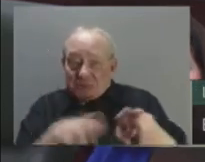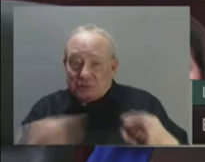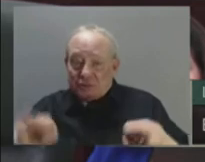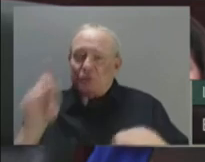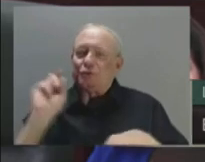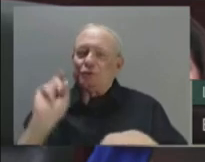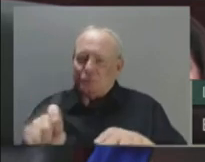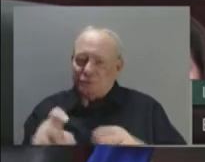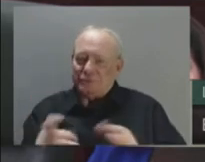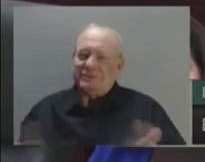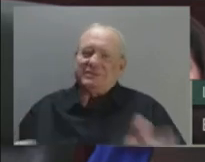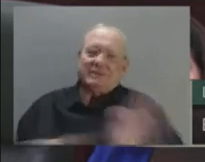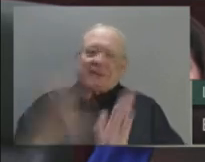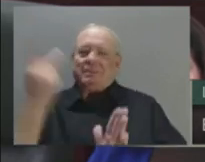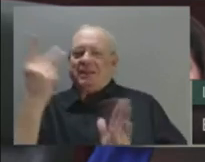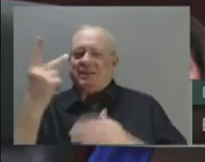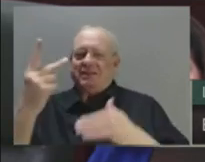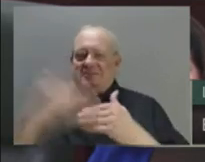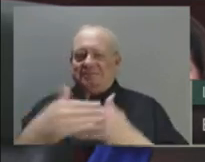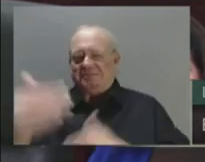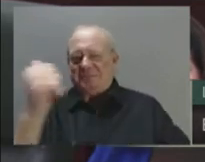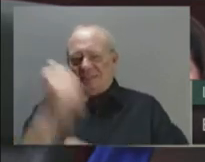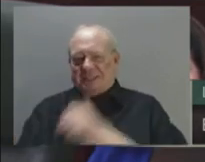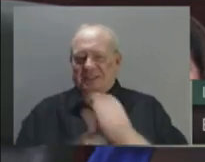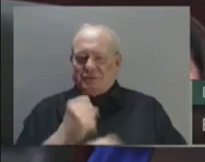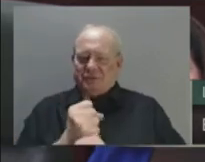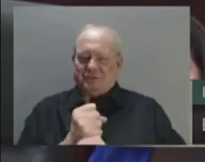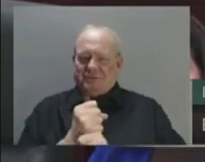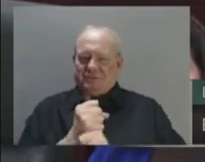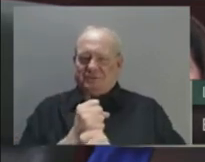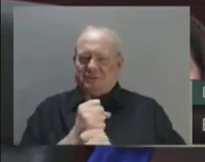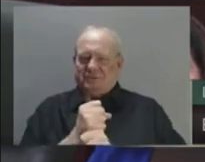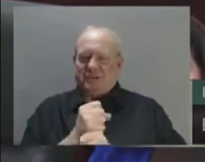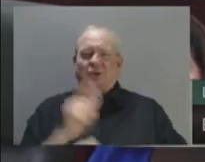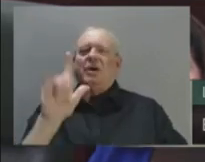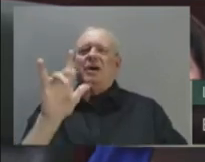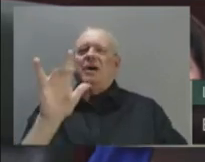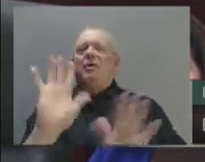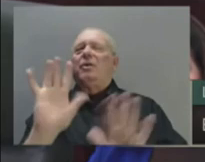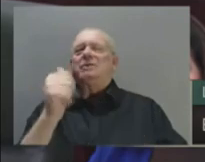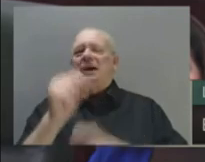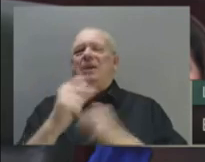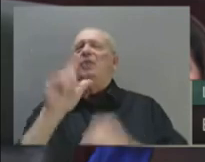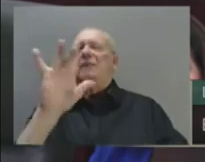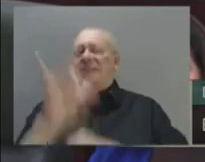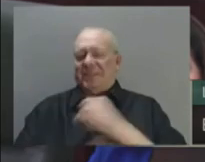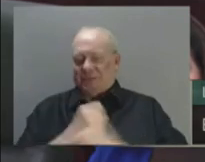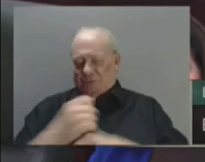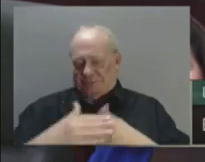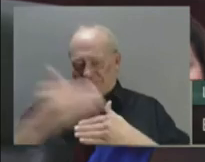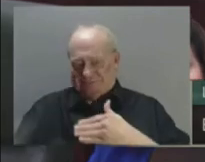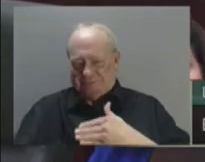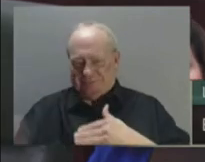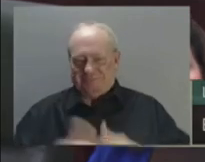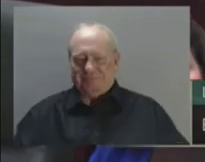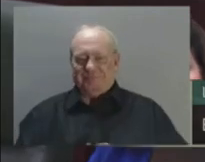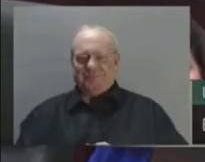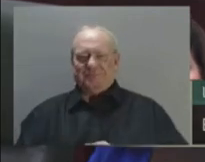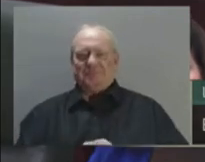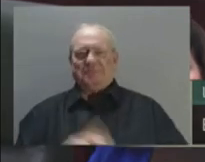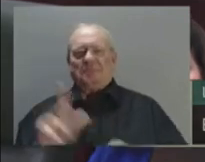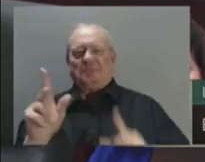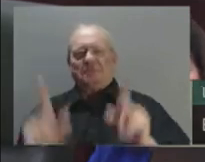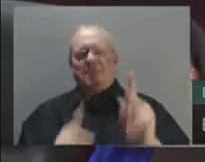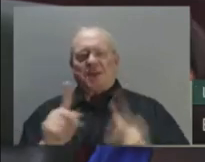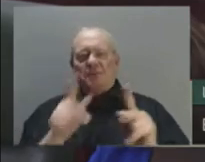over the next 10 years to ensure that our loved ones, the ones on whose shoulders we stand, will receive the care they need in